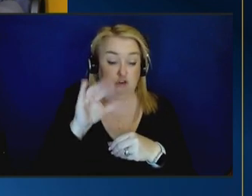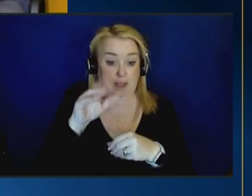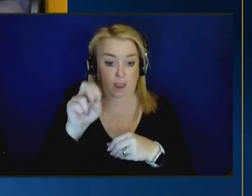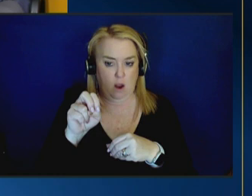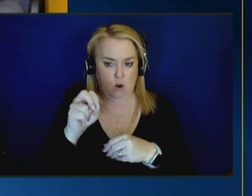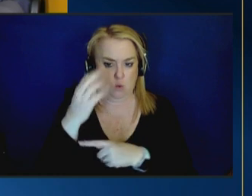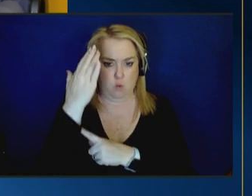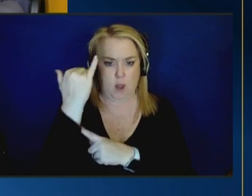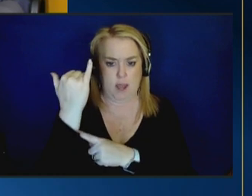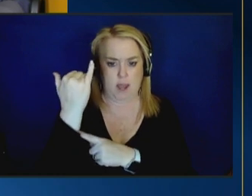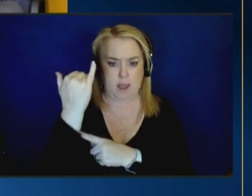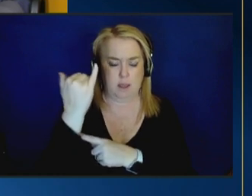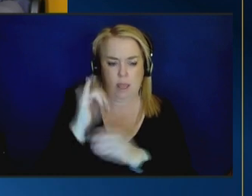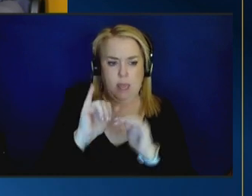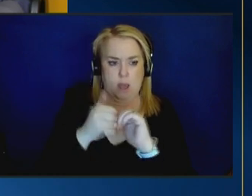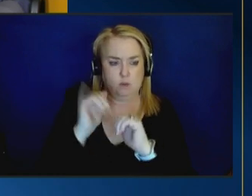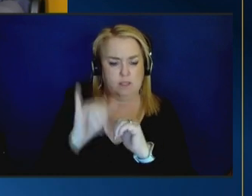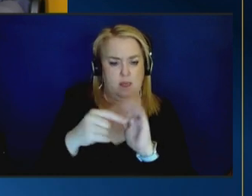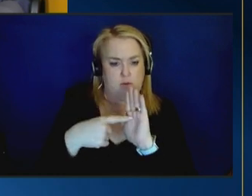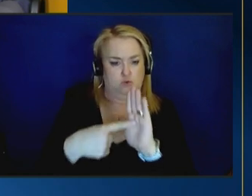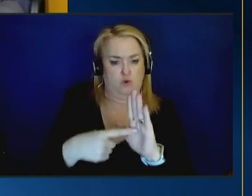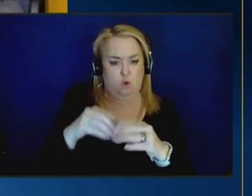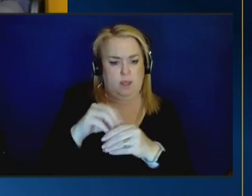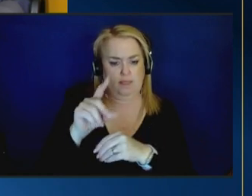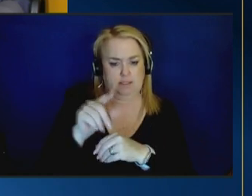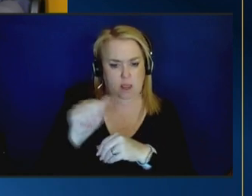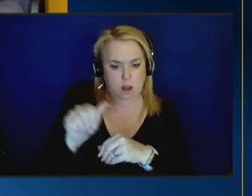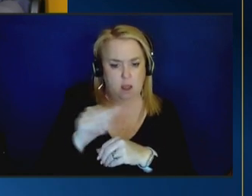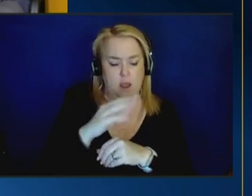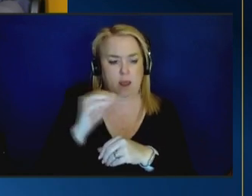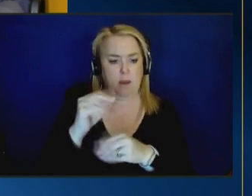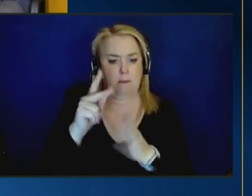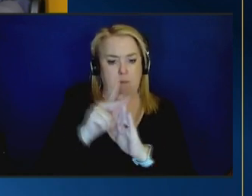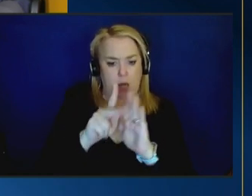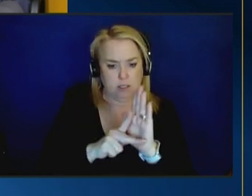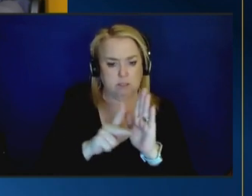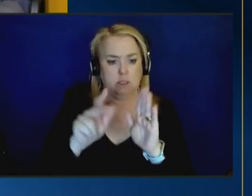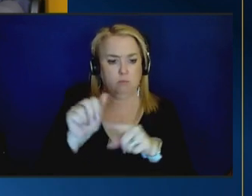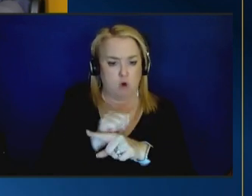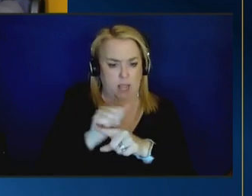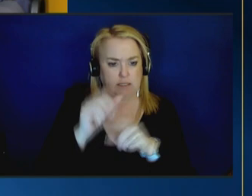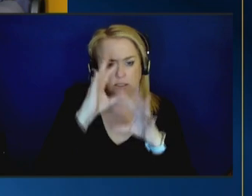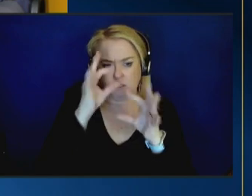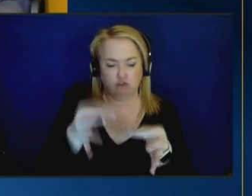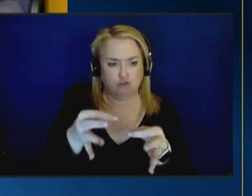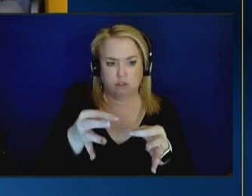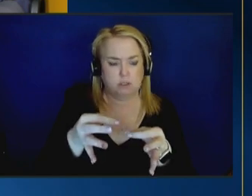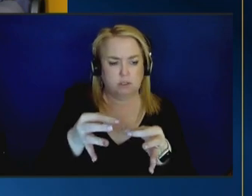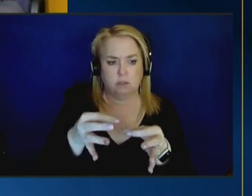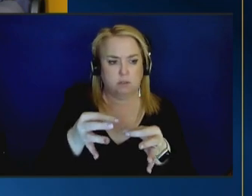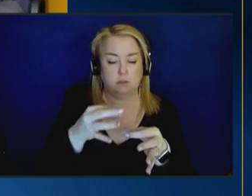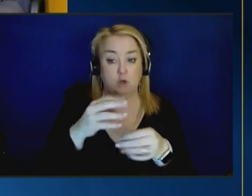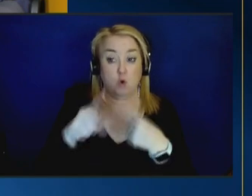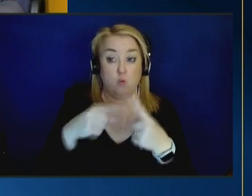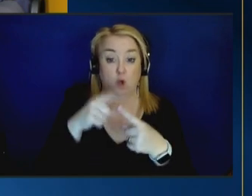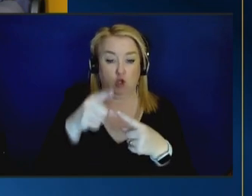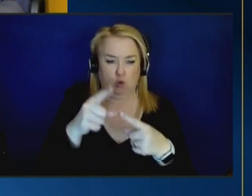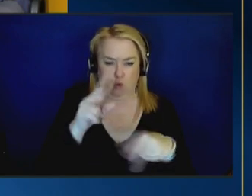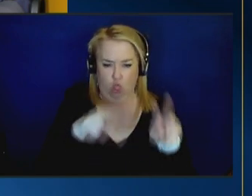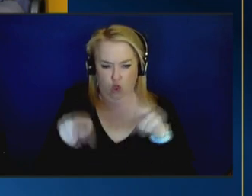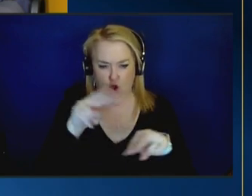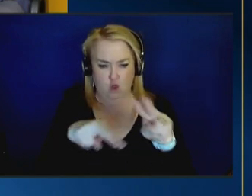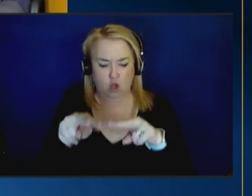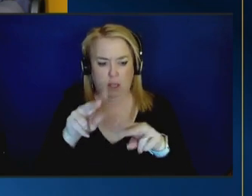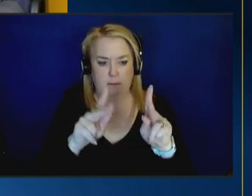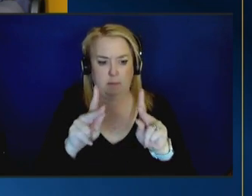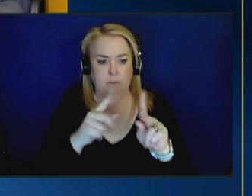the data how does that align up with how we make policy and practice decisions and and when you look at it and people like well wait a minute most